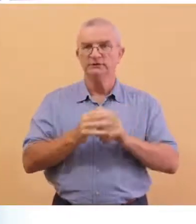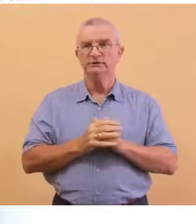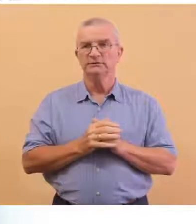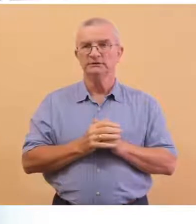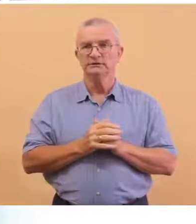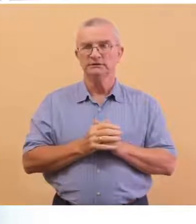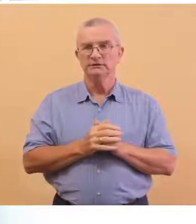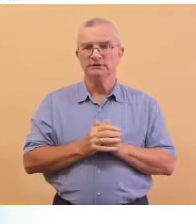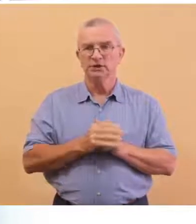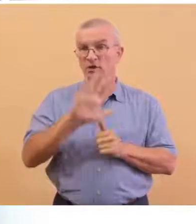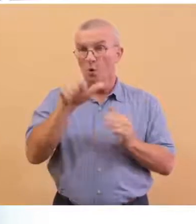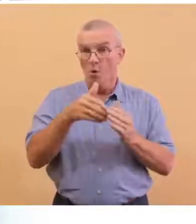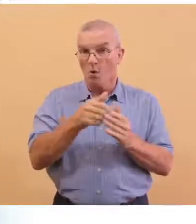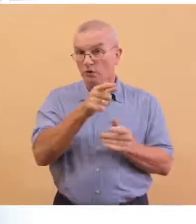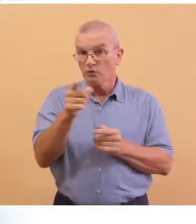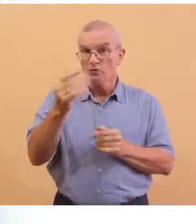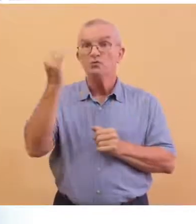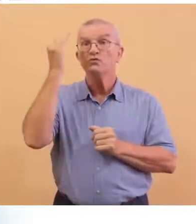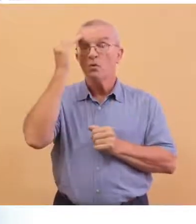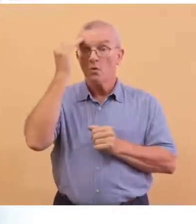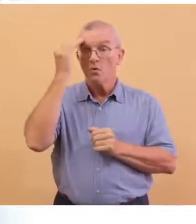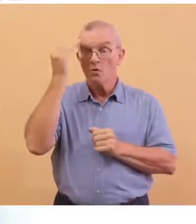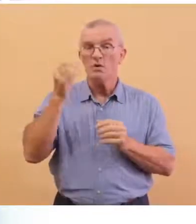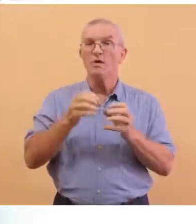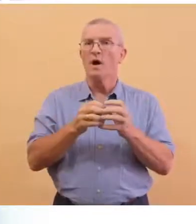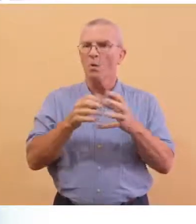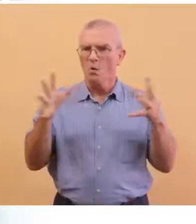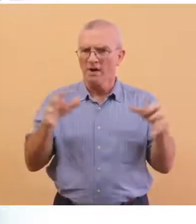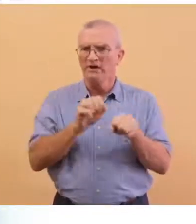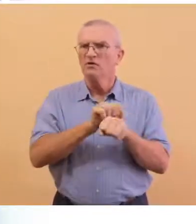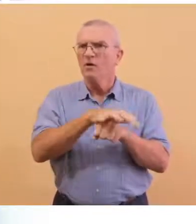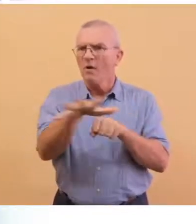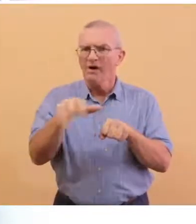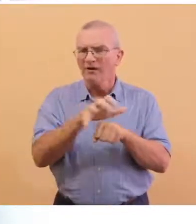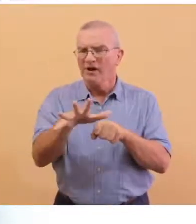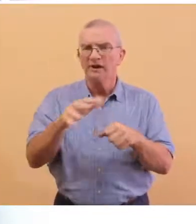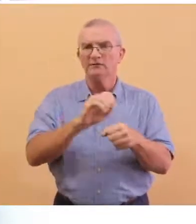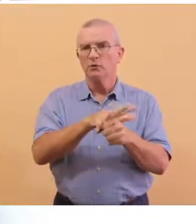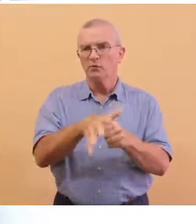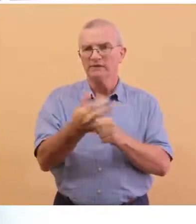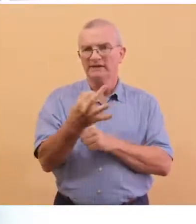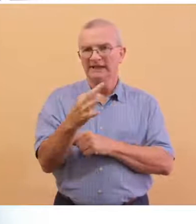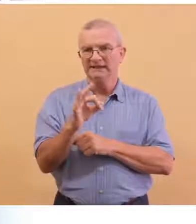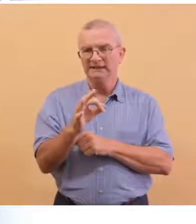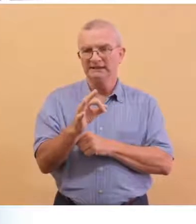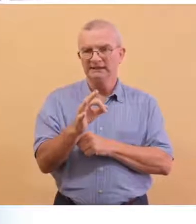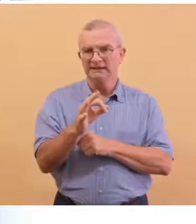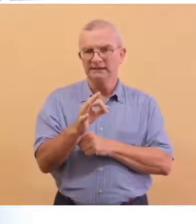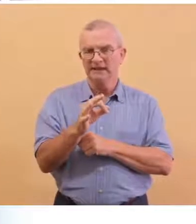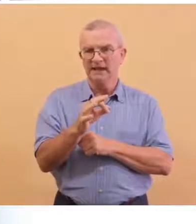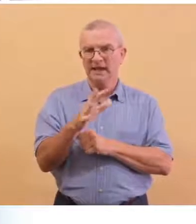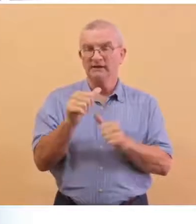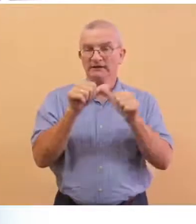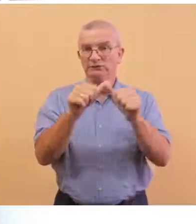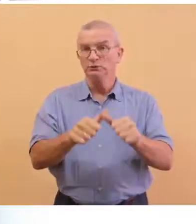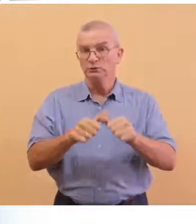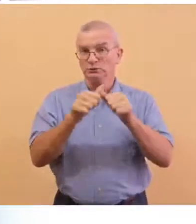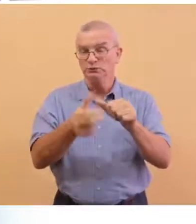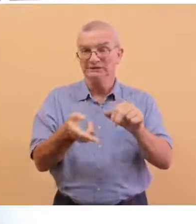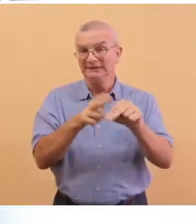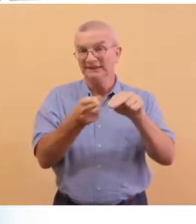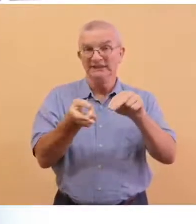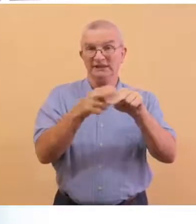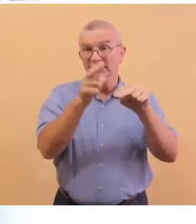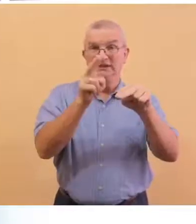You're all aware of the highly contagious nature of this disease, and of the continuous increase